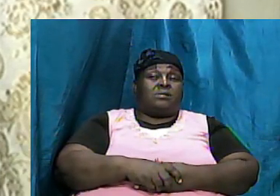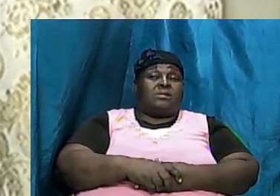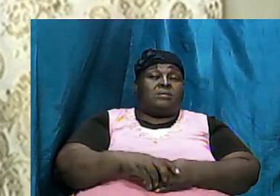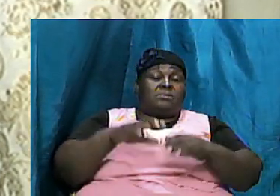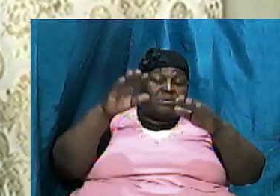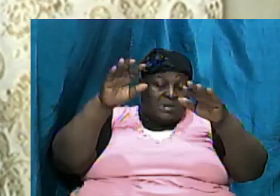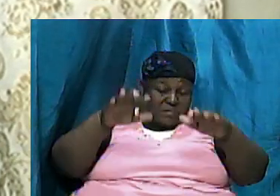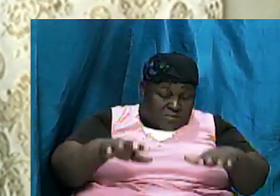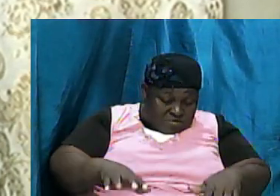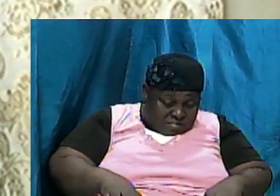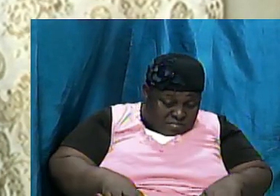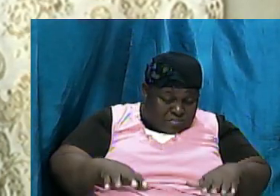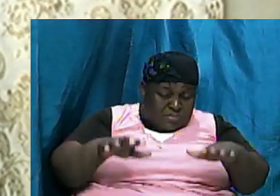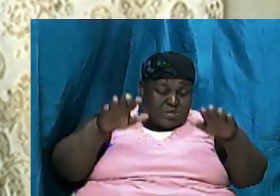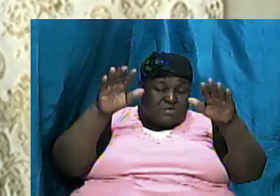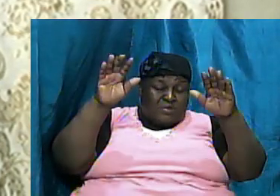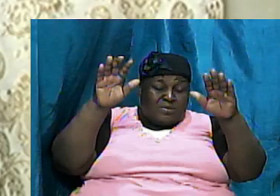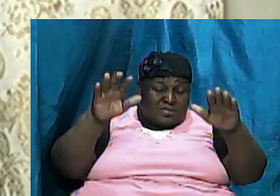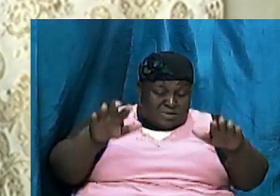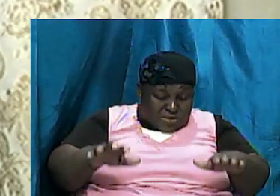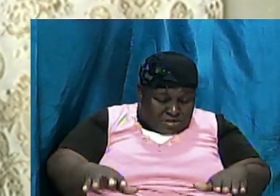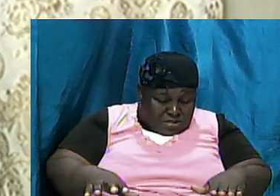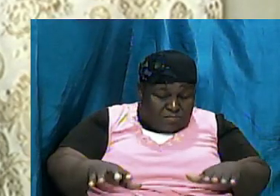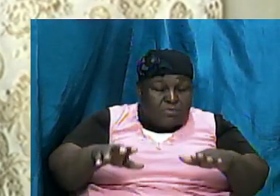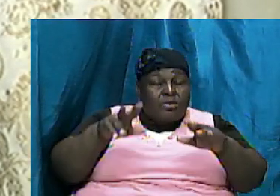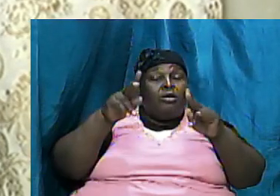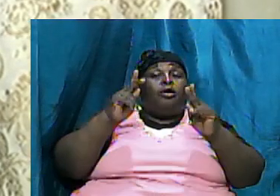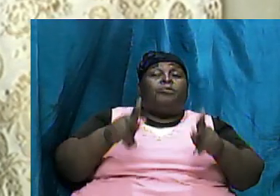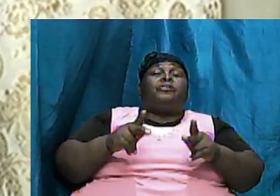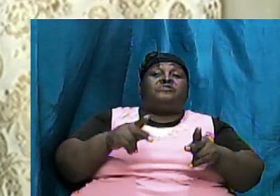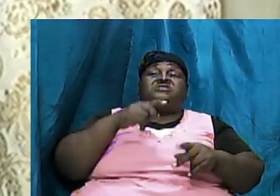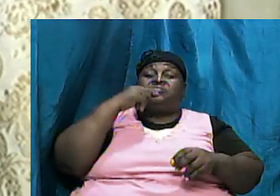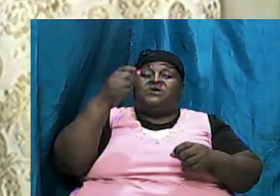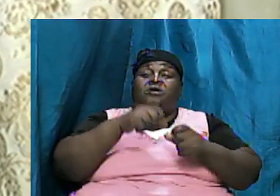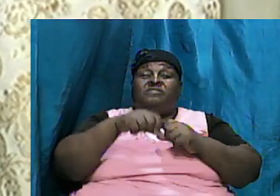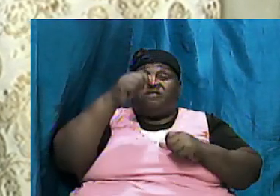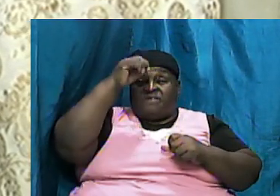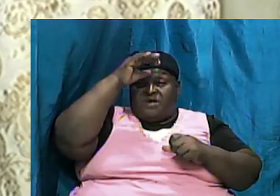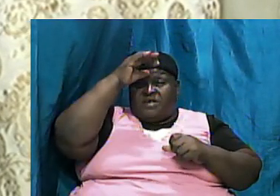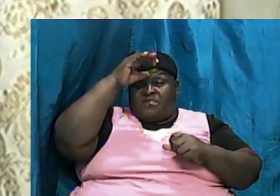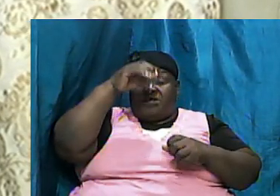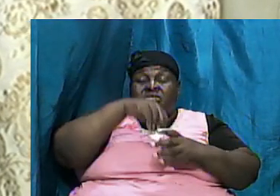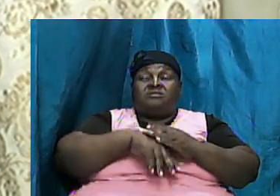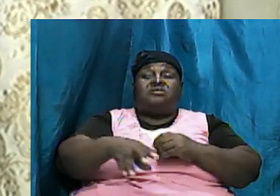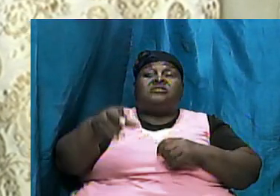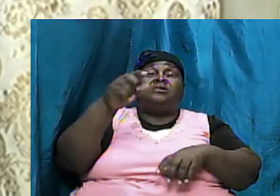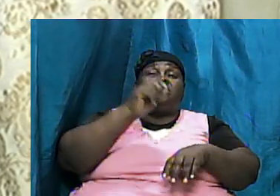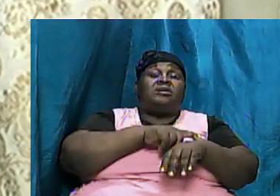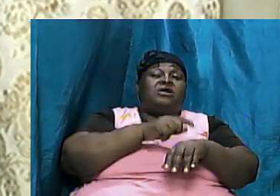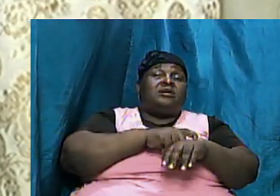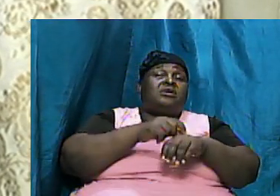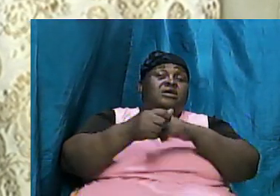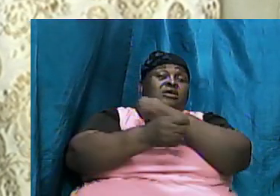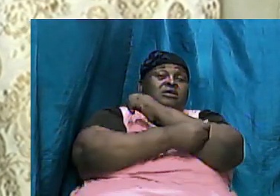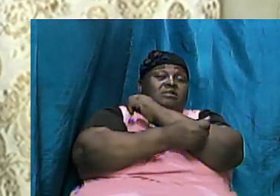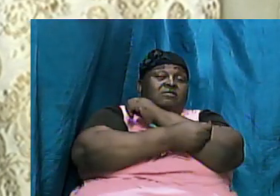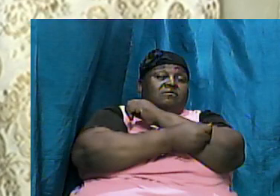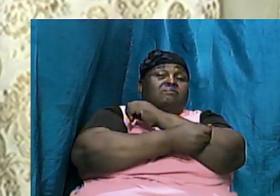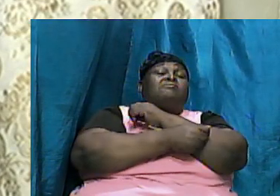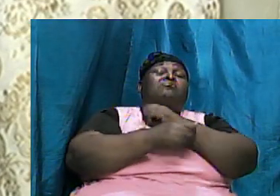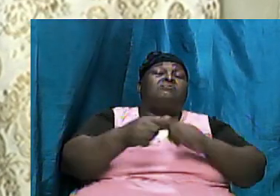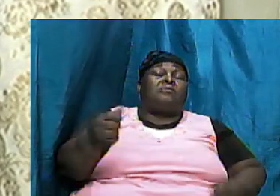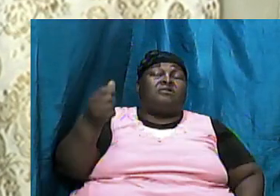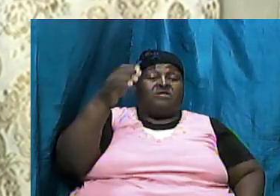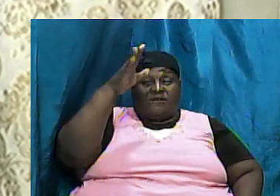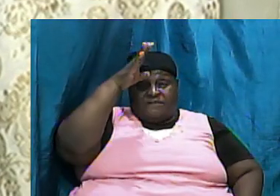Abraham they are right in terms of the Arabs when they come and they say my father Abraham of course Abraham